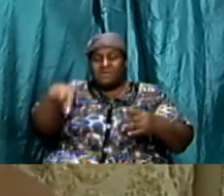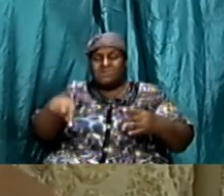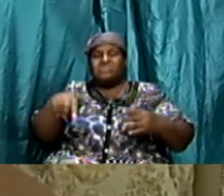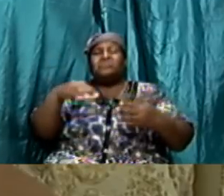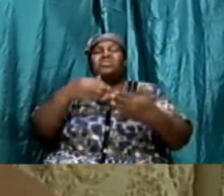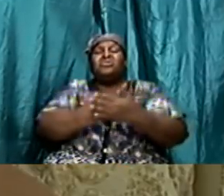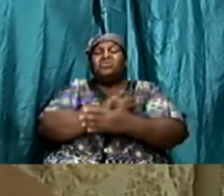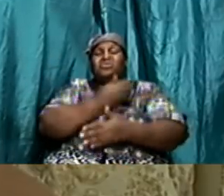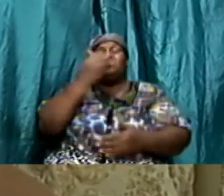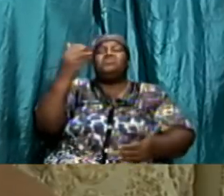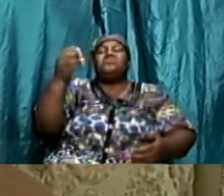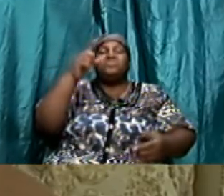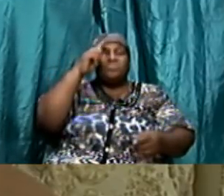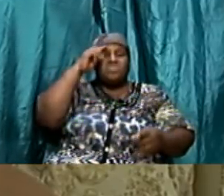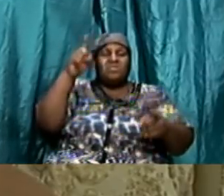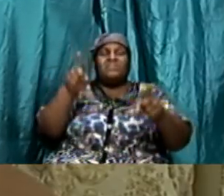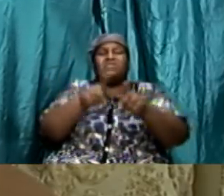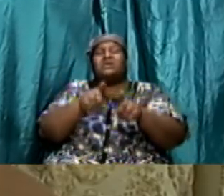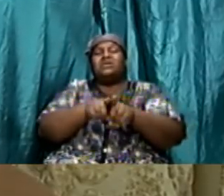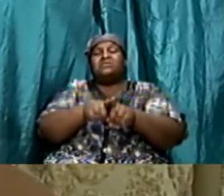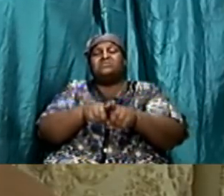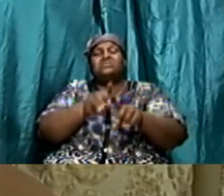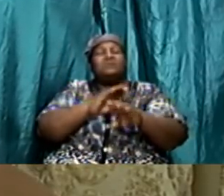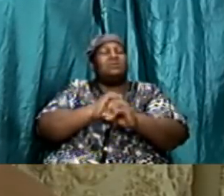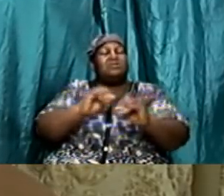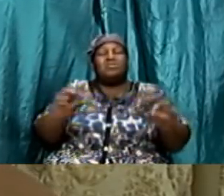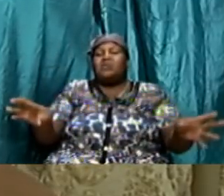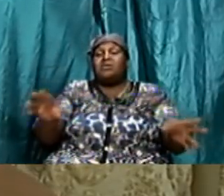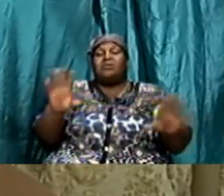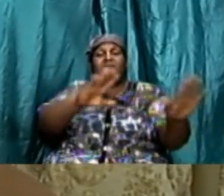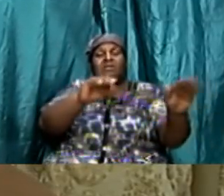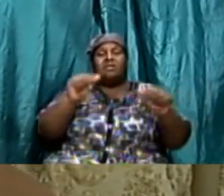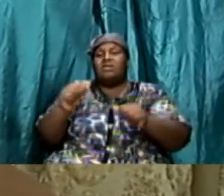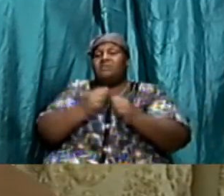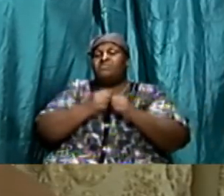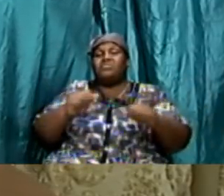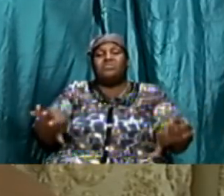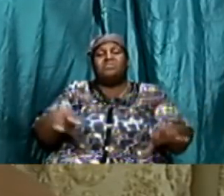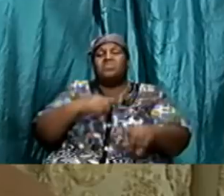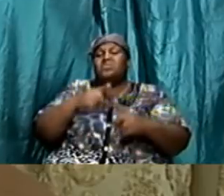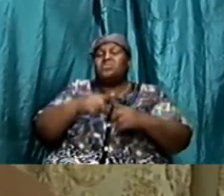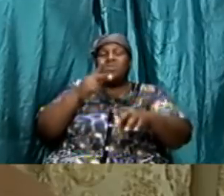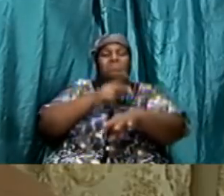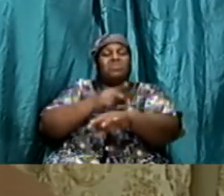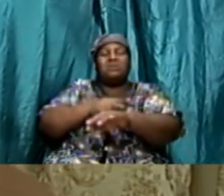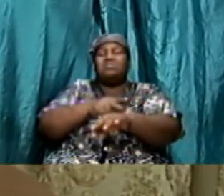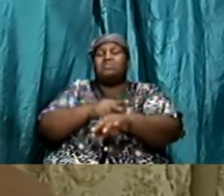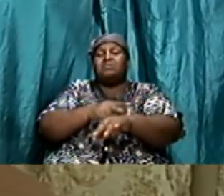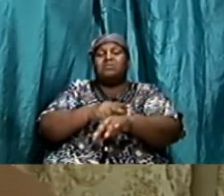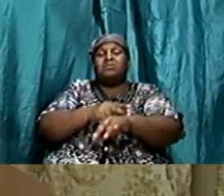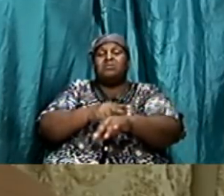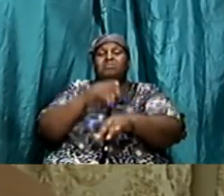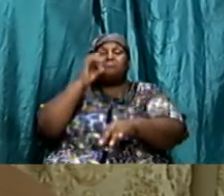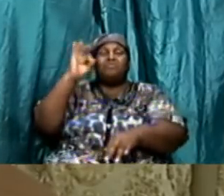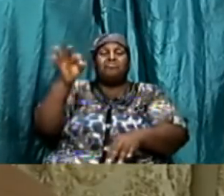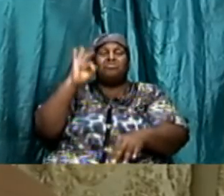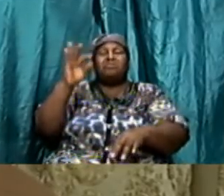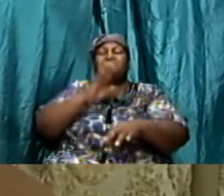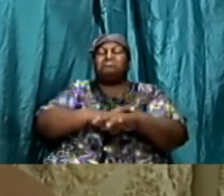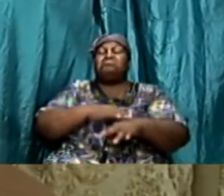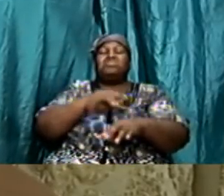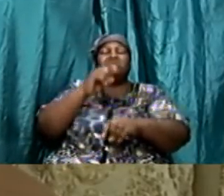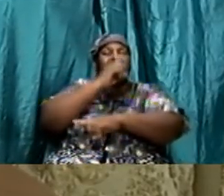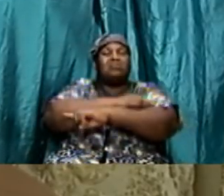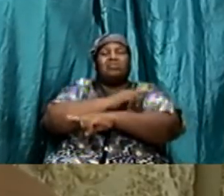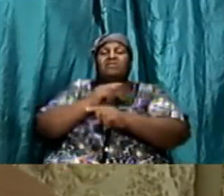and I can't leave without saying that look here when Peter preached on the day of Pentecost and they